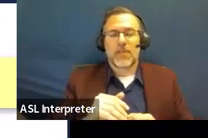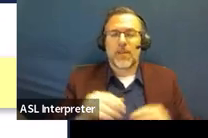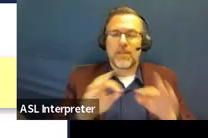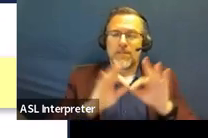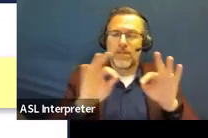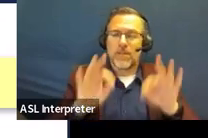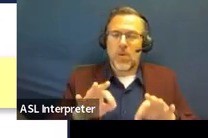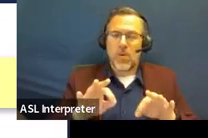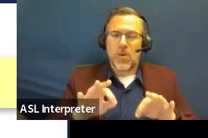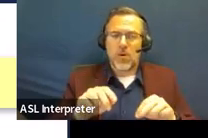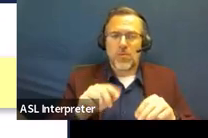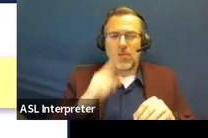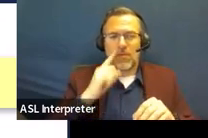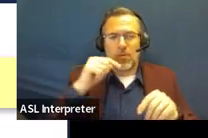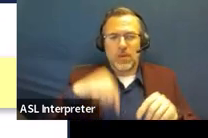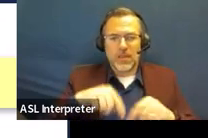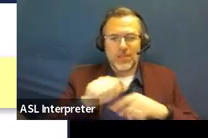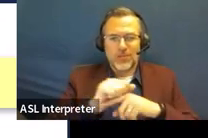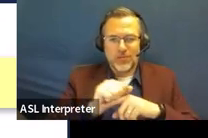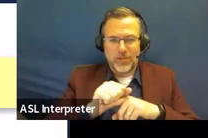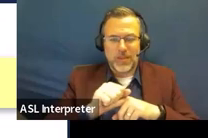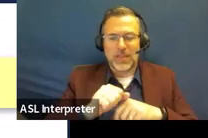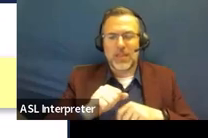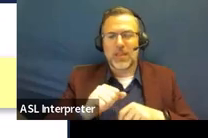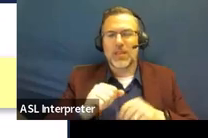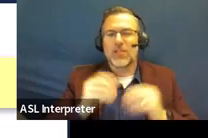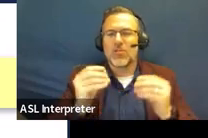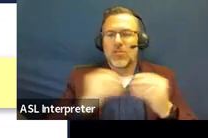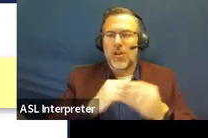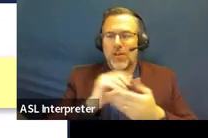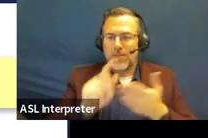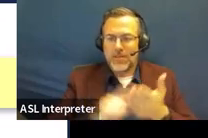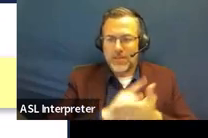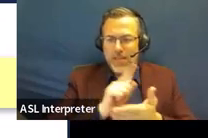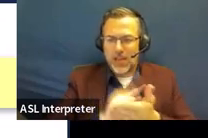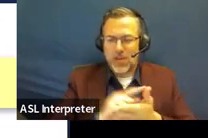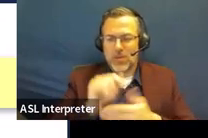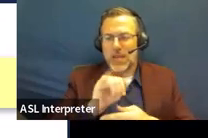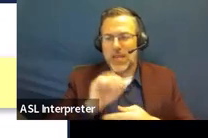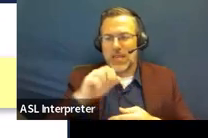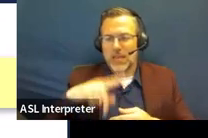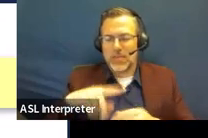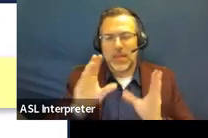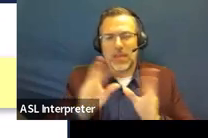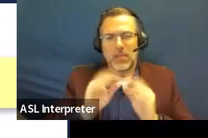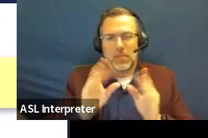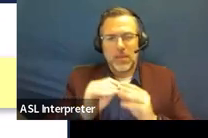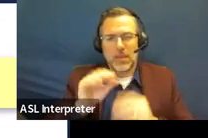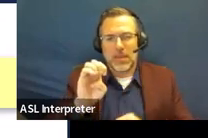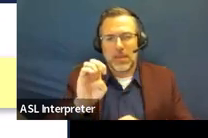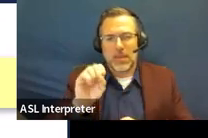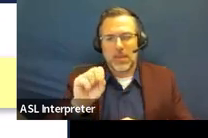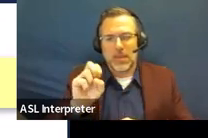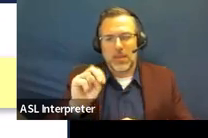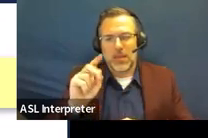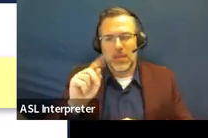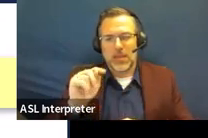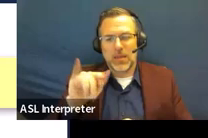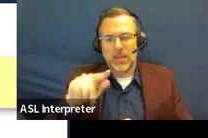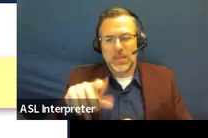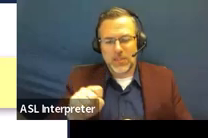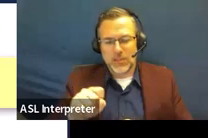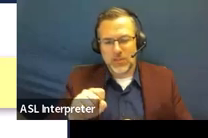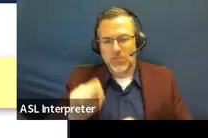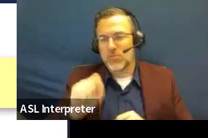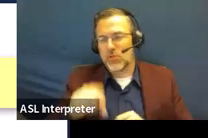training. Um, this is office hours, IEP meeting essentials. Um, you can fill that out or grab the QR code.